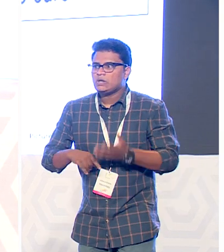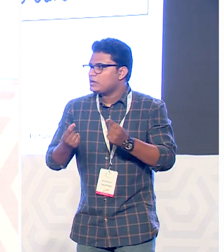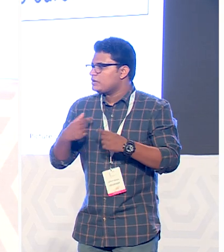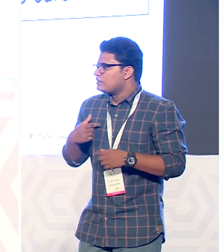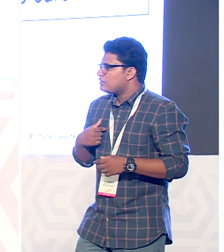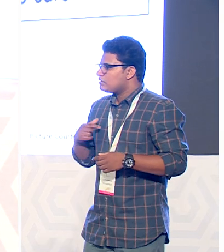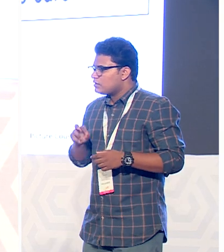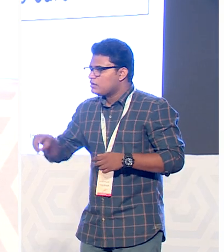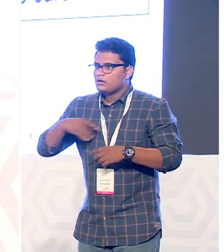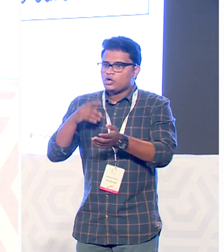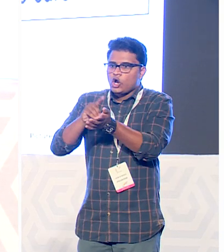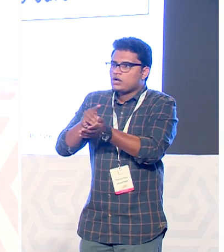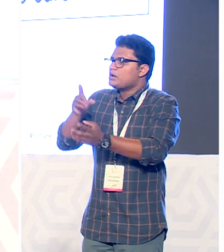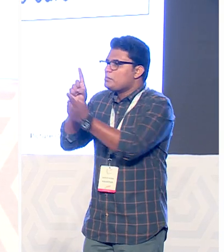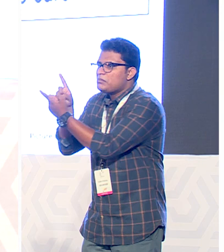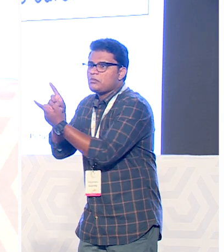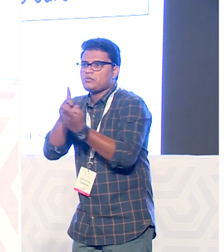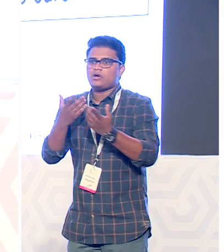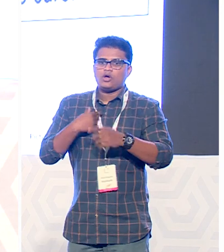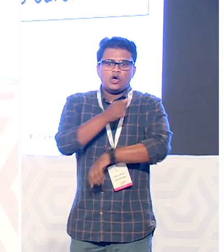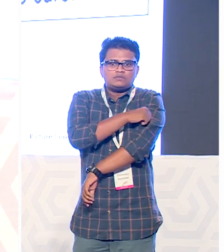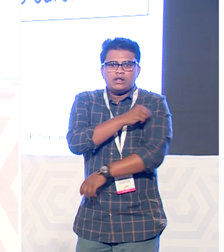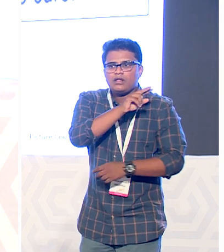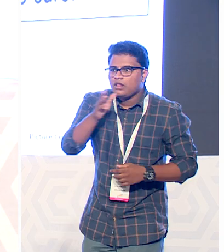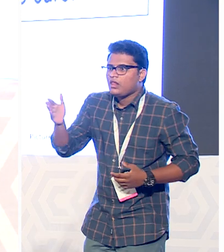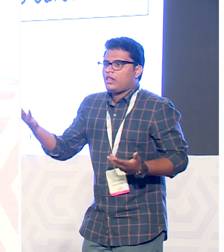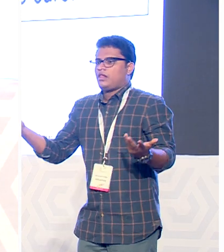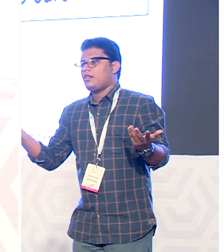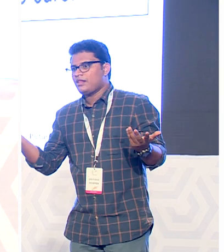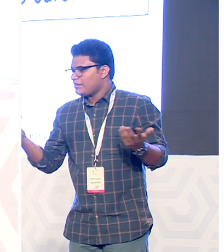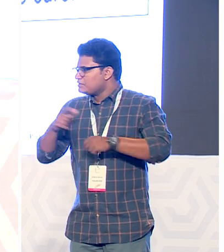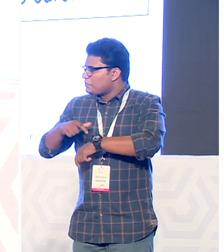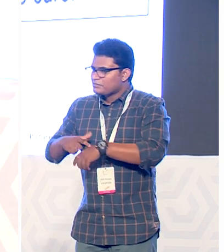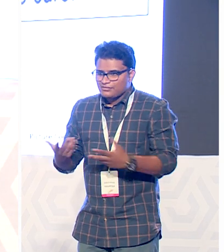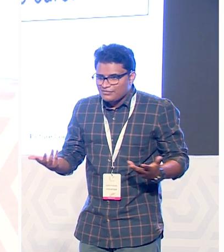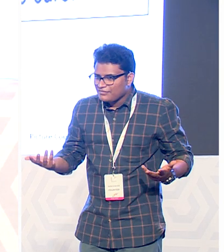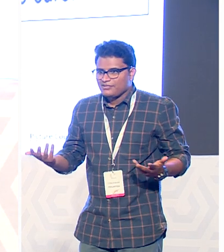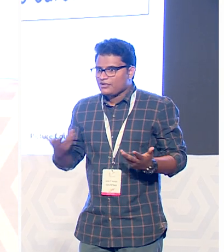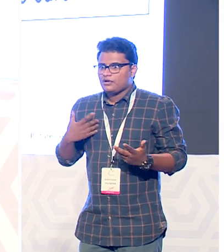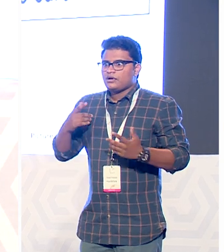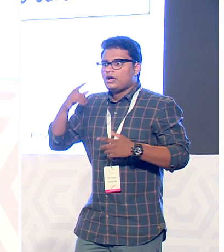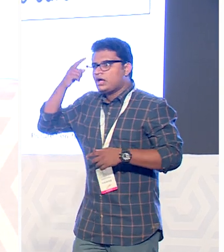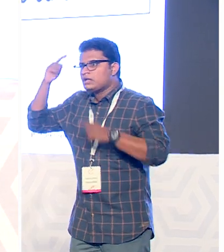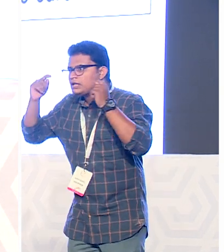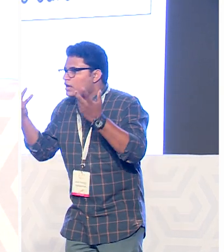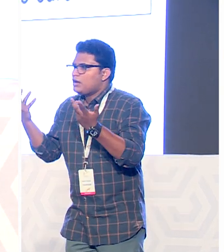between doctors and hospitals added to the already pre-existing tension of studies